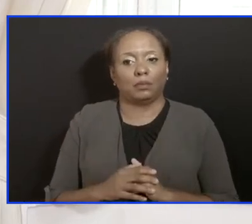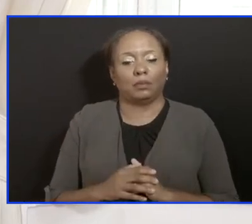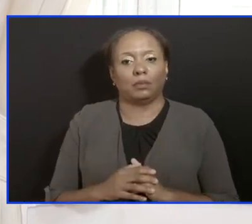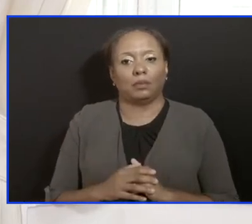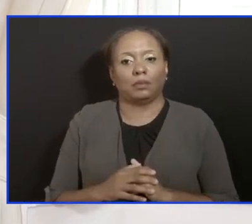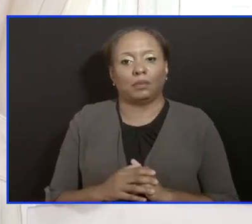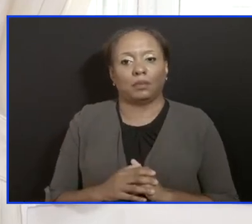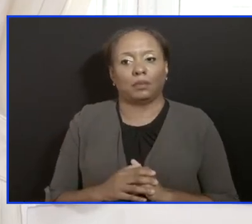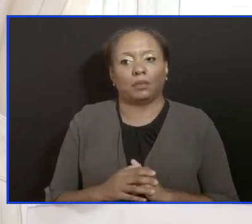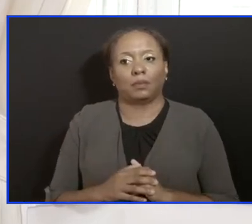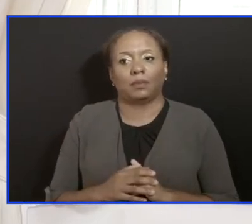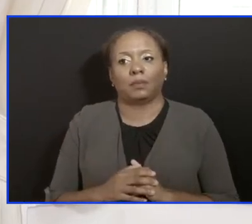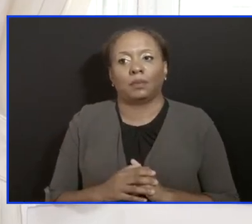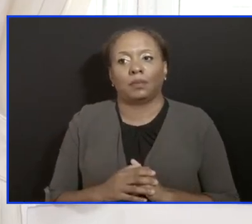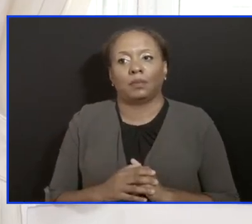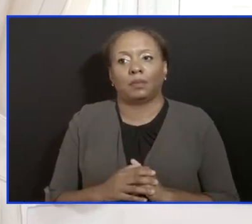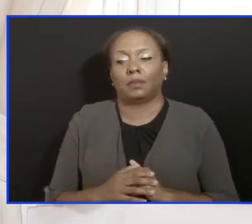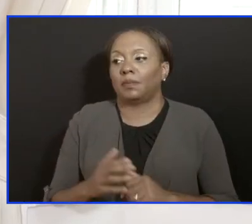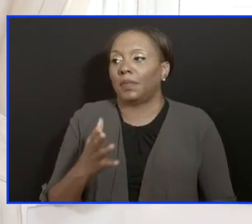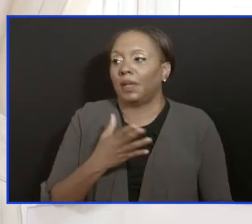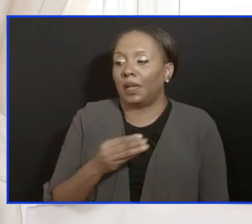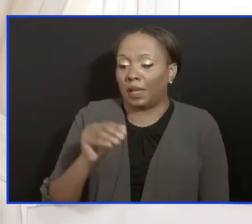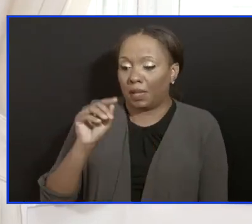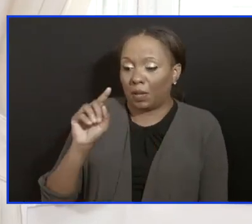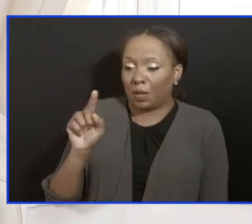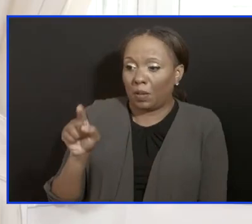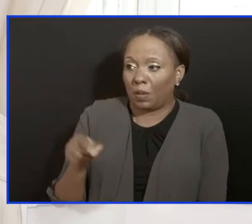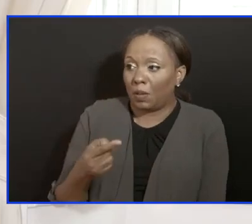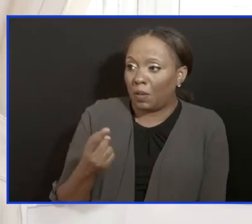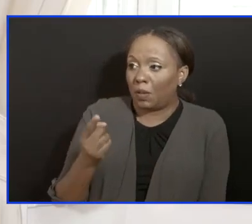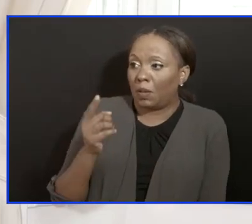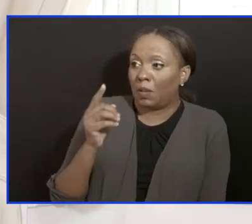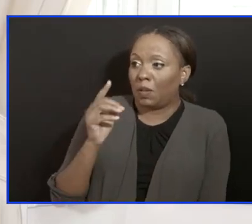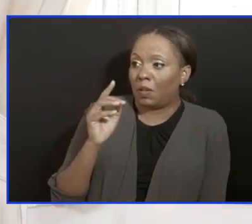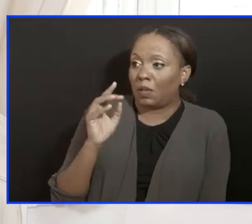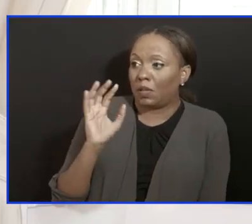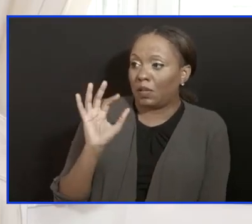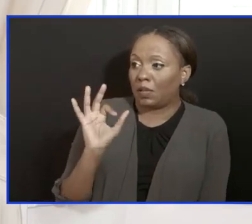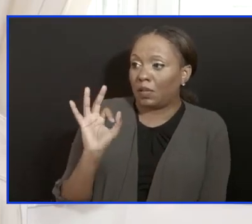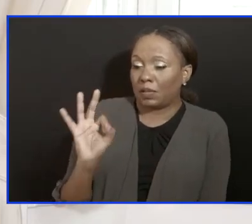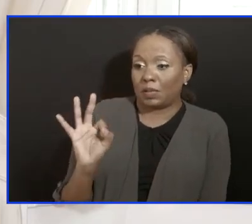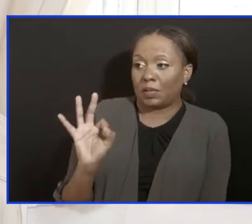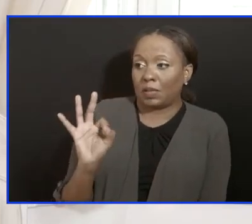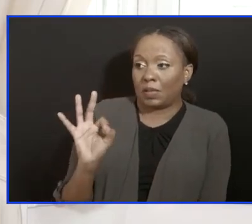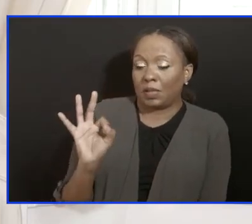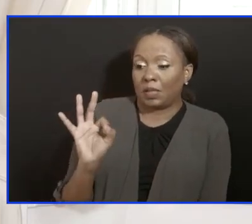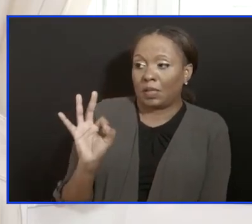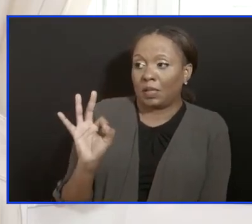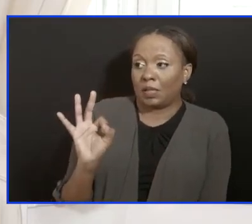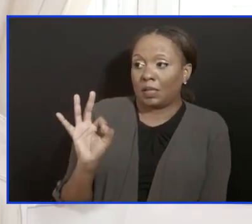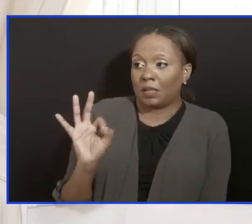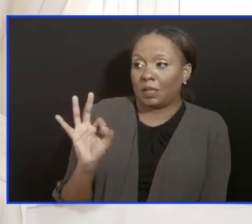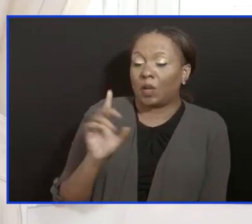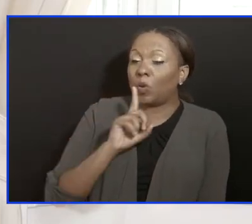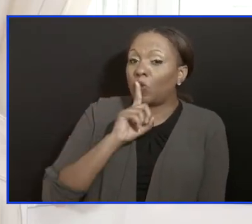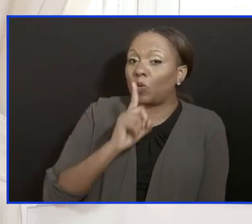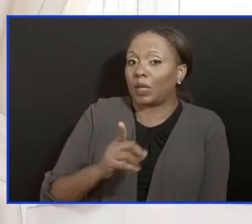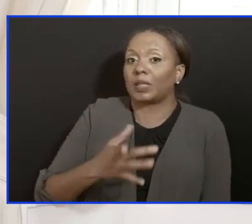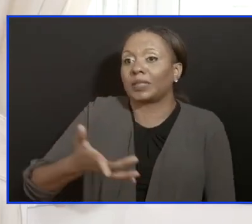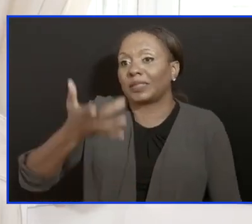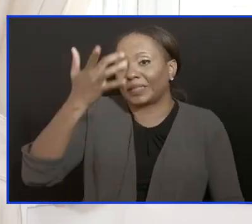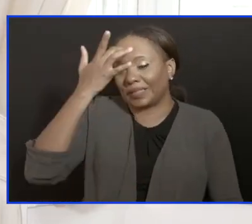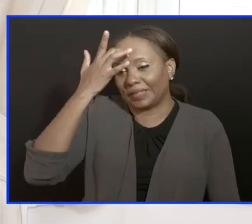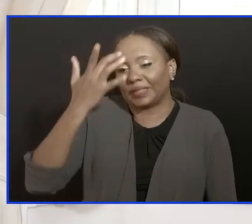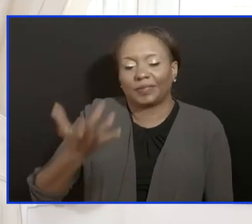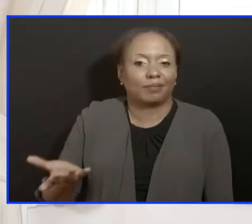nine, which I'm actually quite proud to smile and say we have single digits in terms of our very emergent cases out